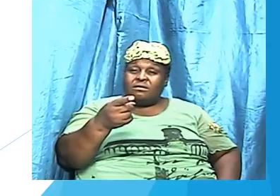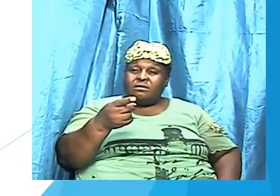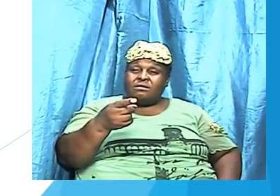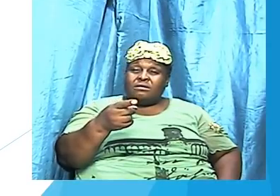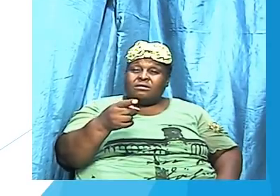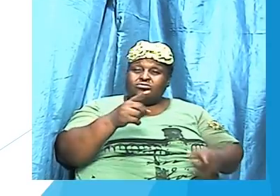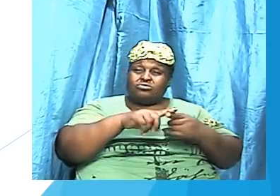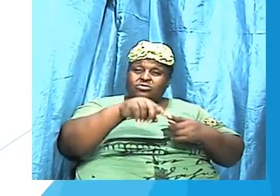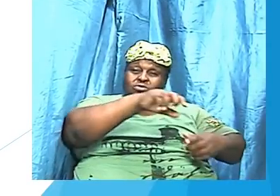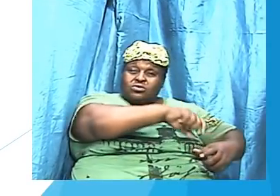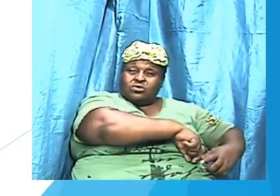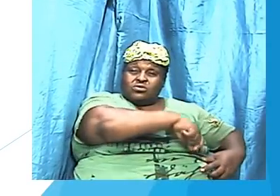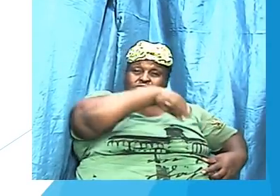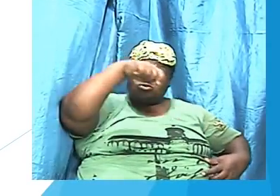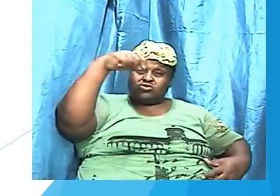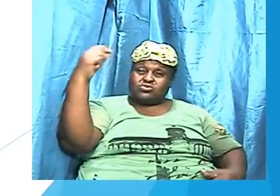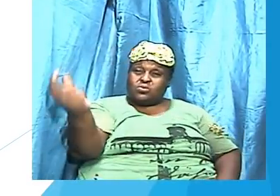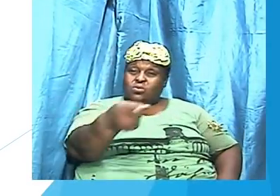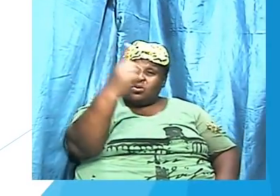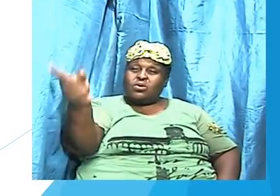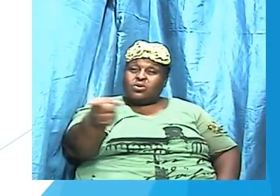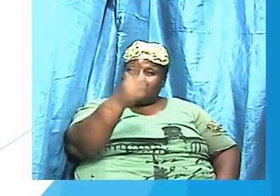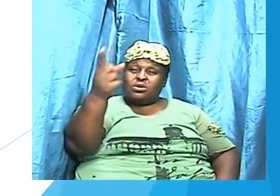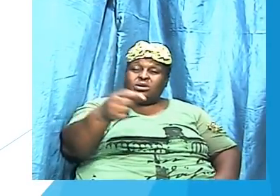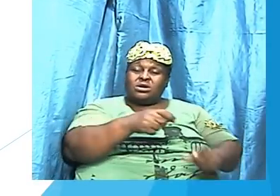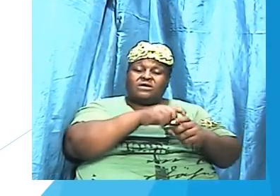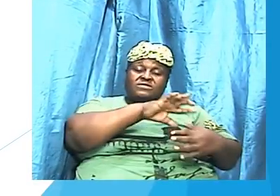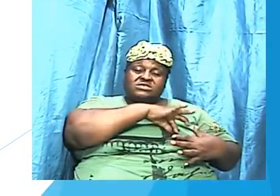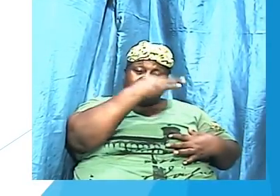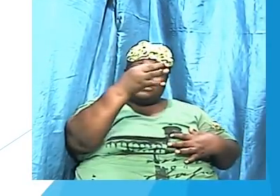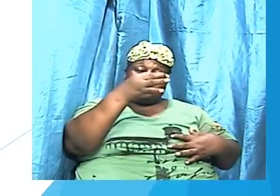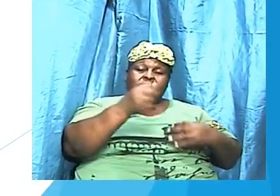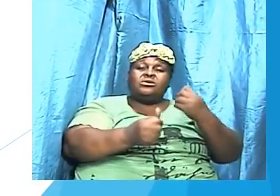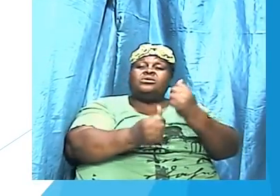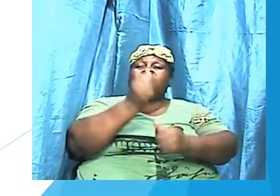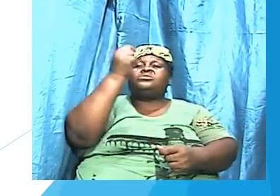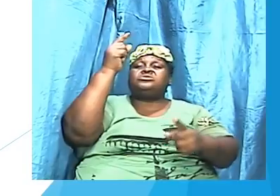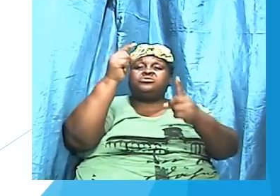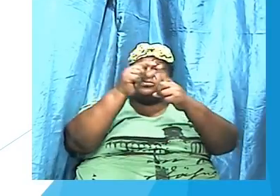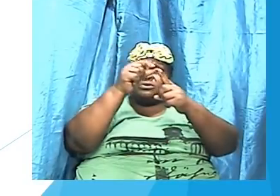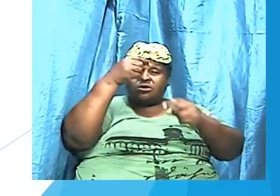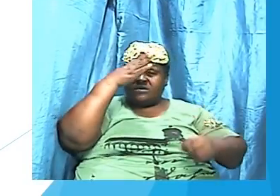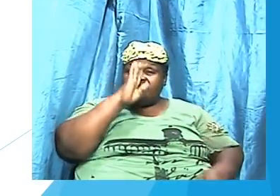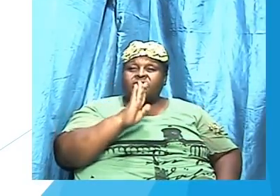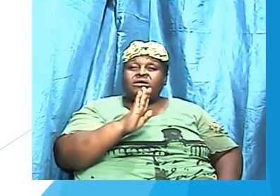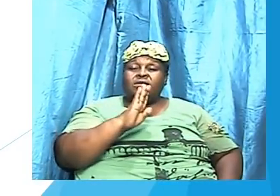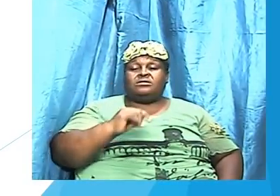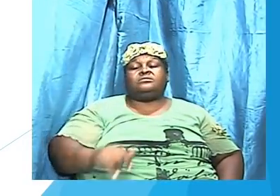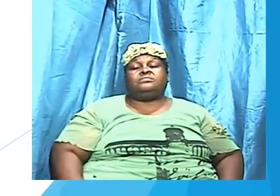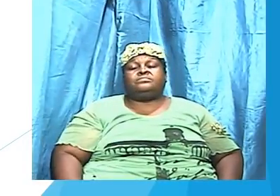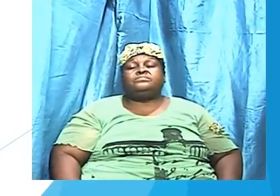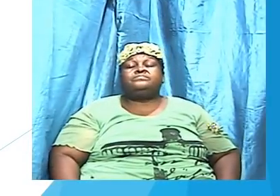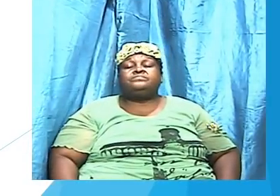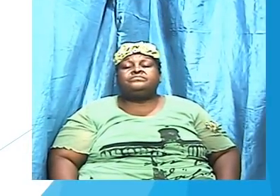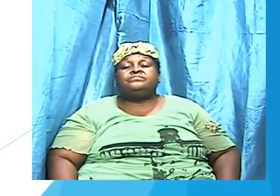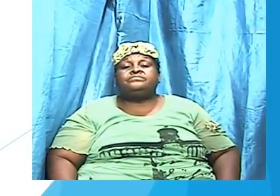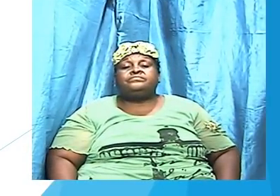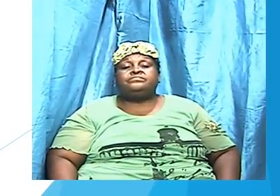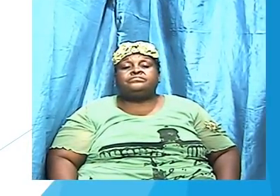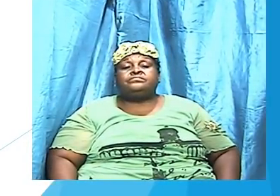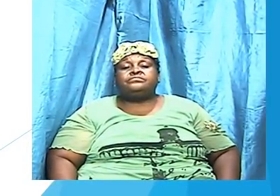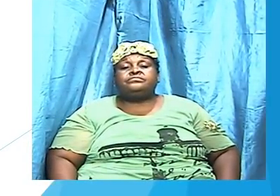the sword of the spirit, which is the word of God. Yes, and